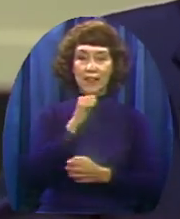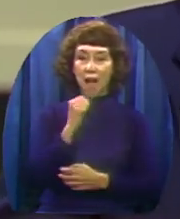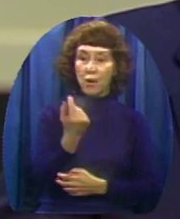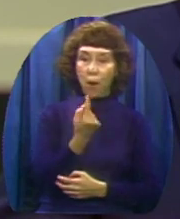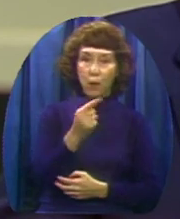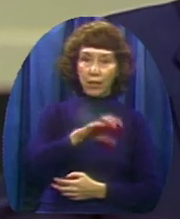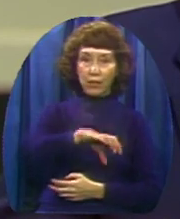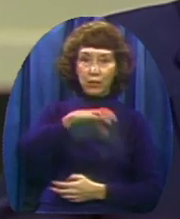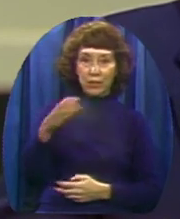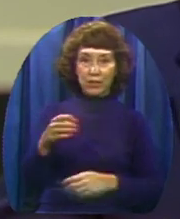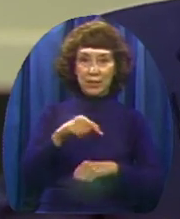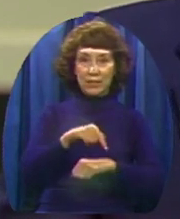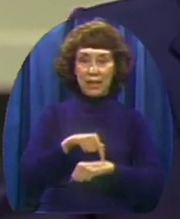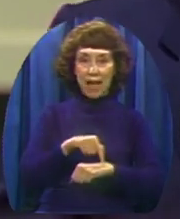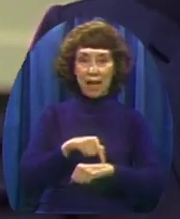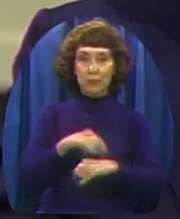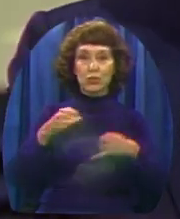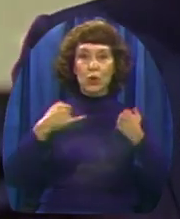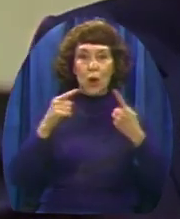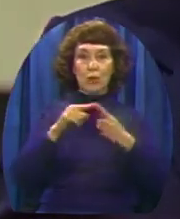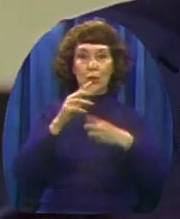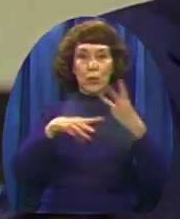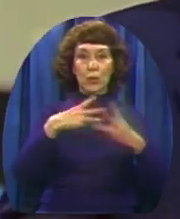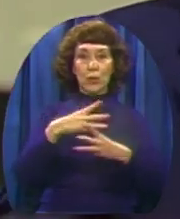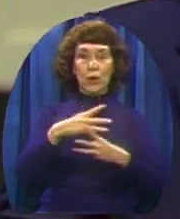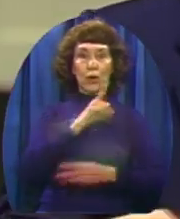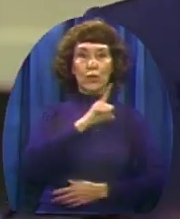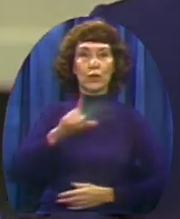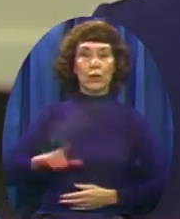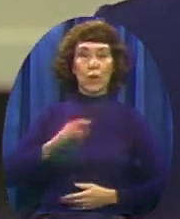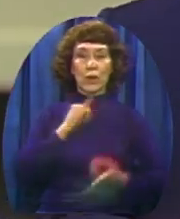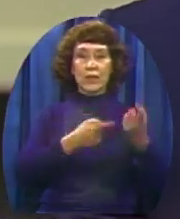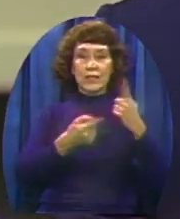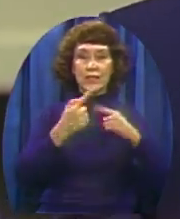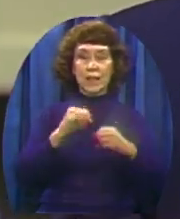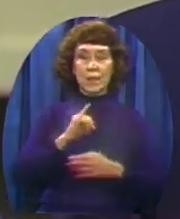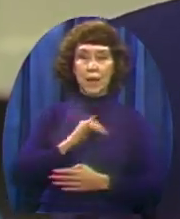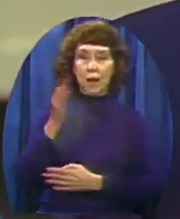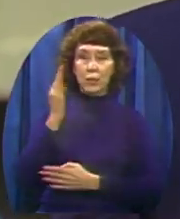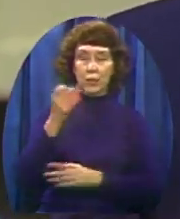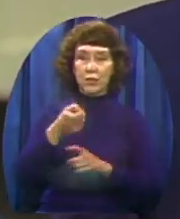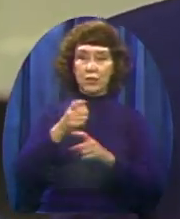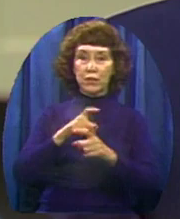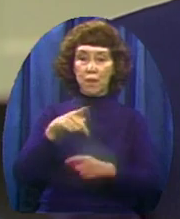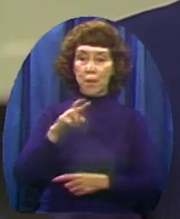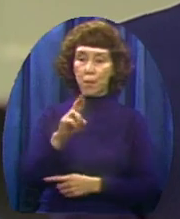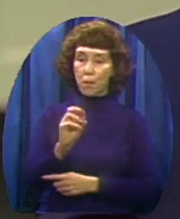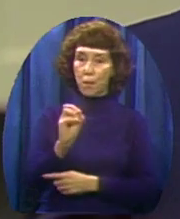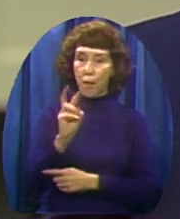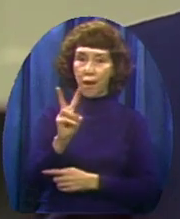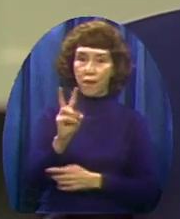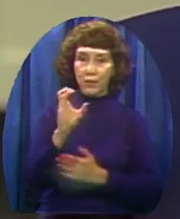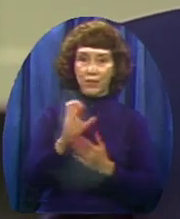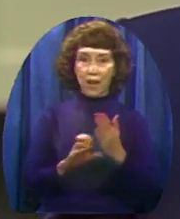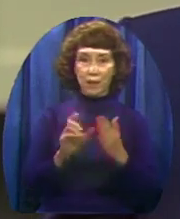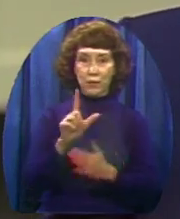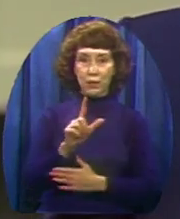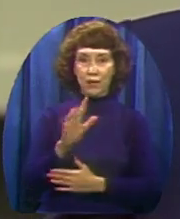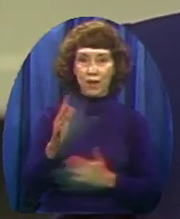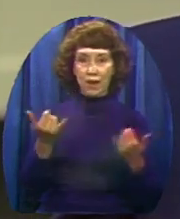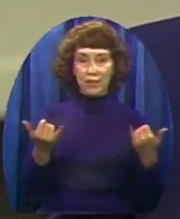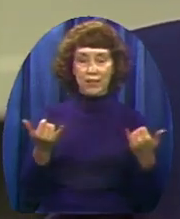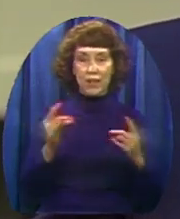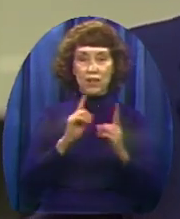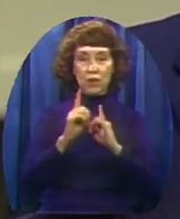is come. I'm speaking today from Proverbs chapter 25 on how to deal with